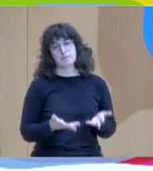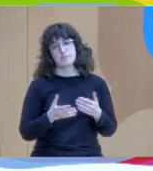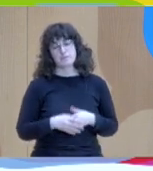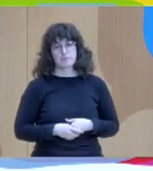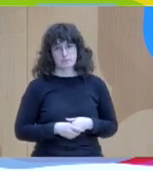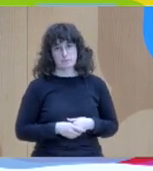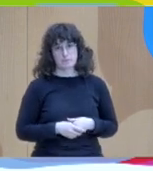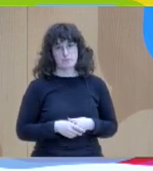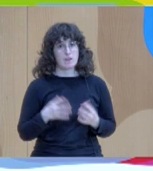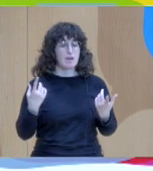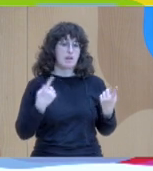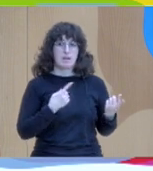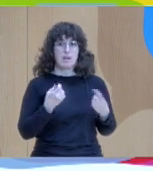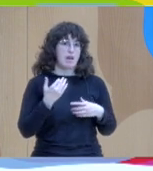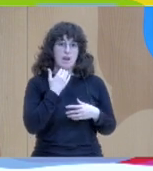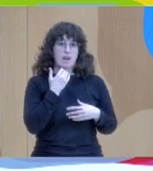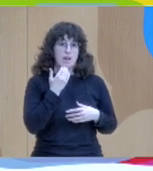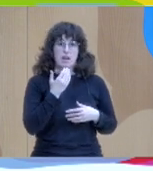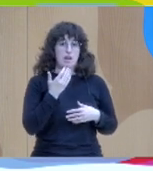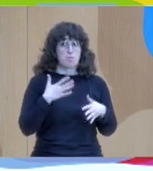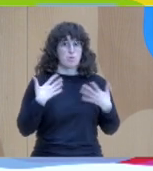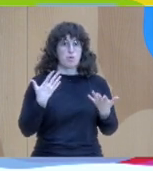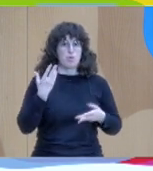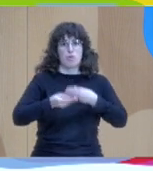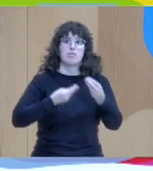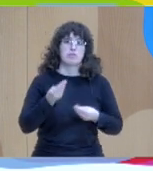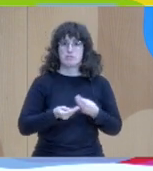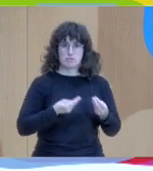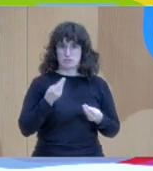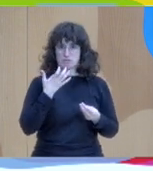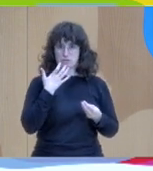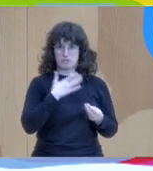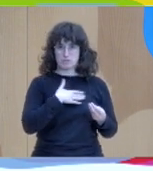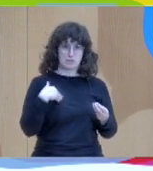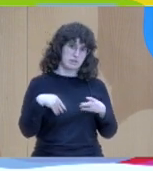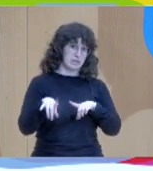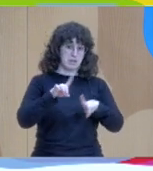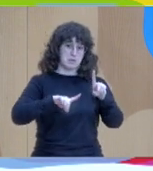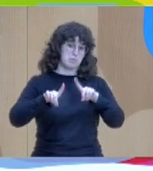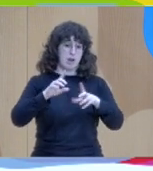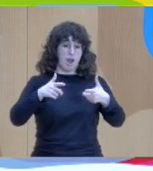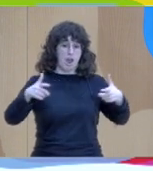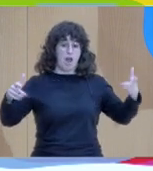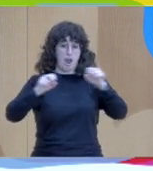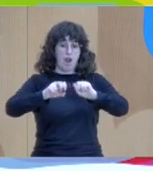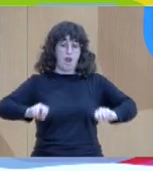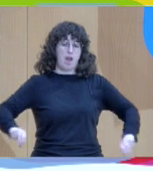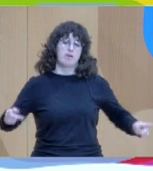to not to let the problems grow so these early intervention